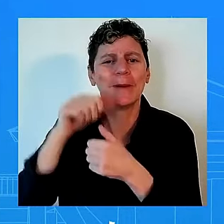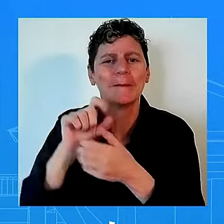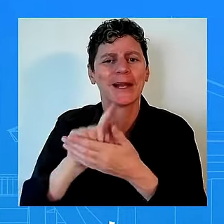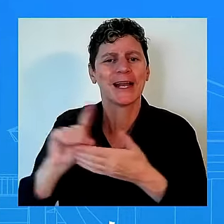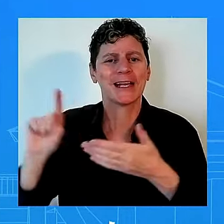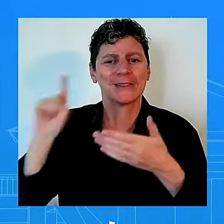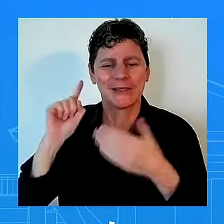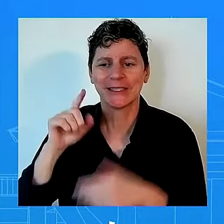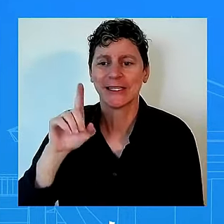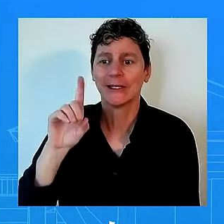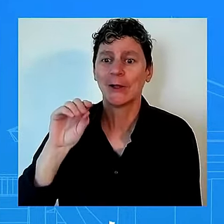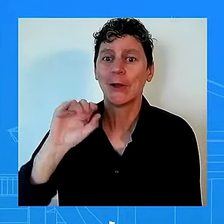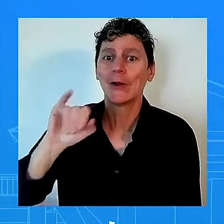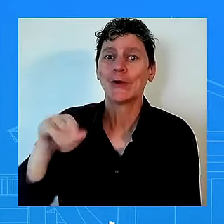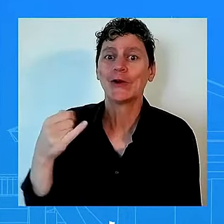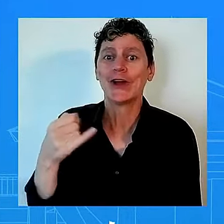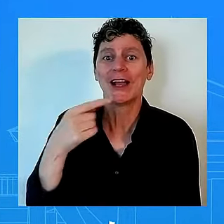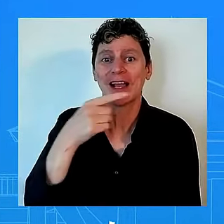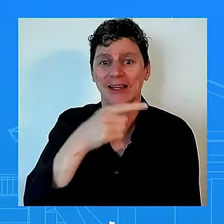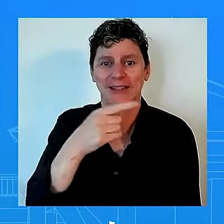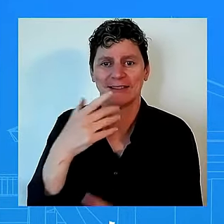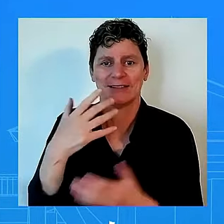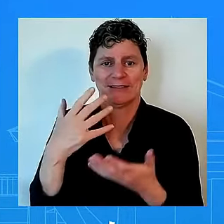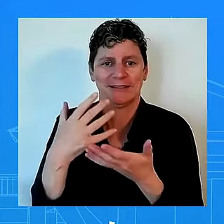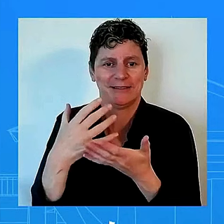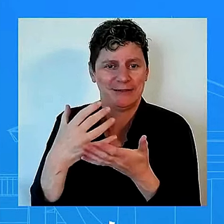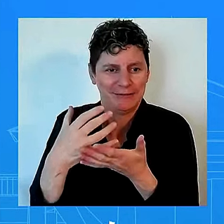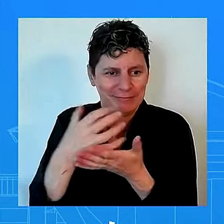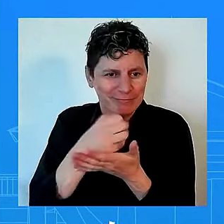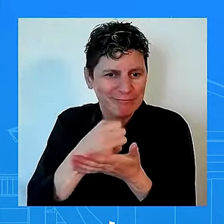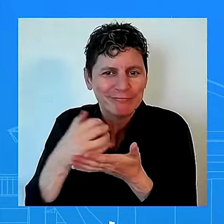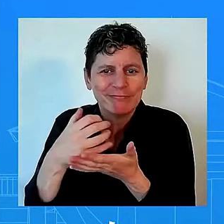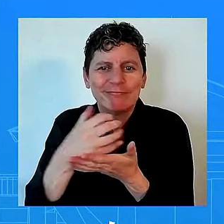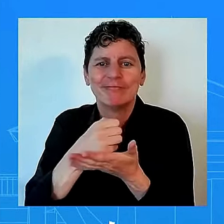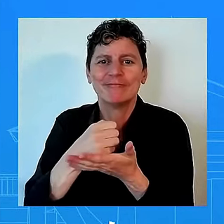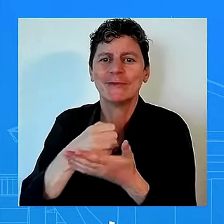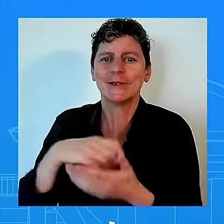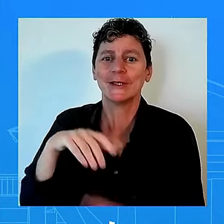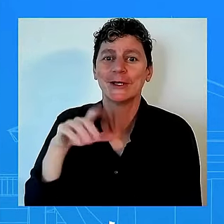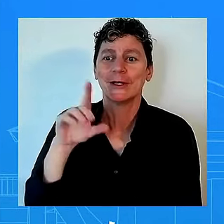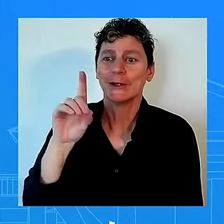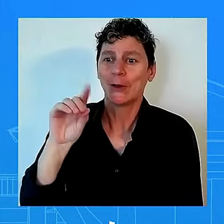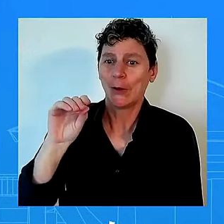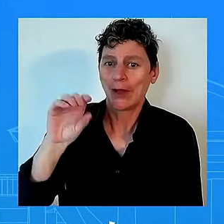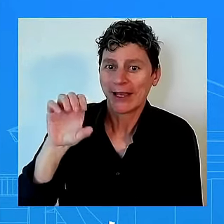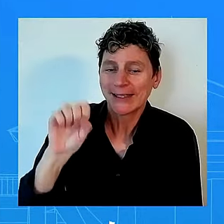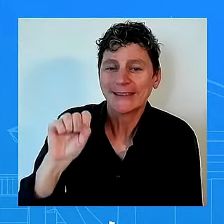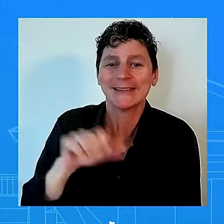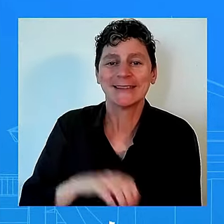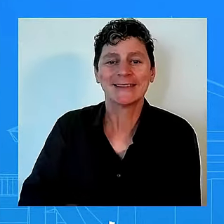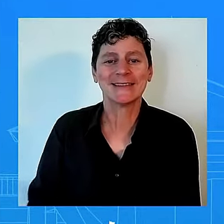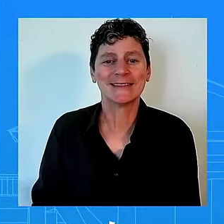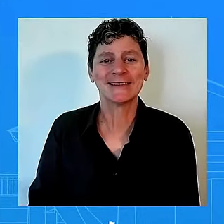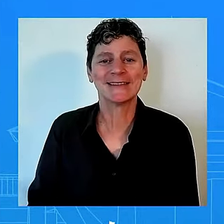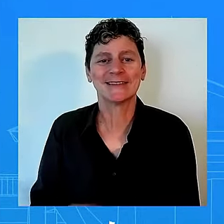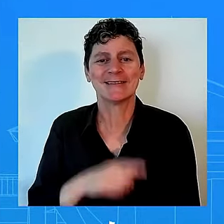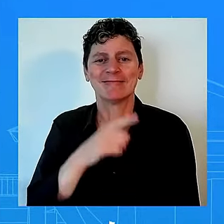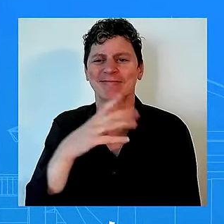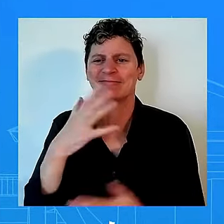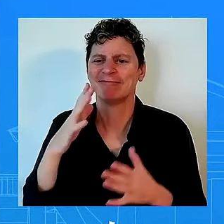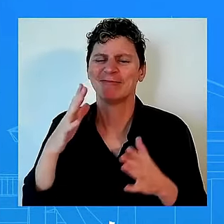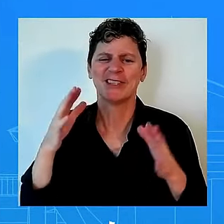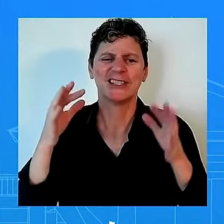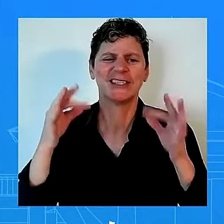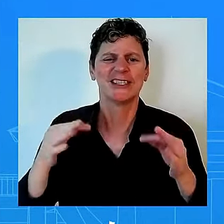state they took some actions to disrupt uh russia's covert information operations to undermine our democratic